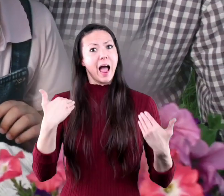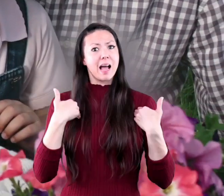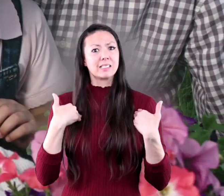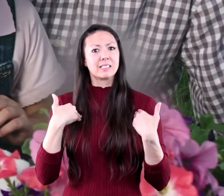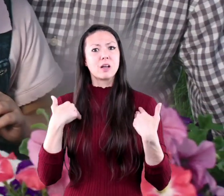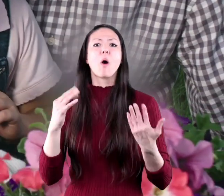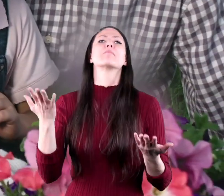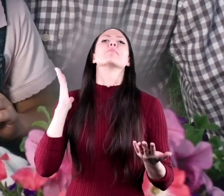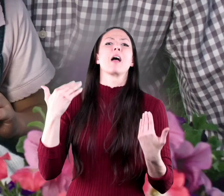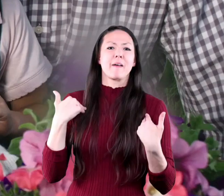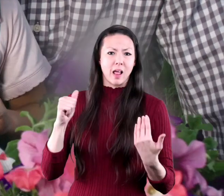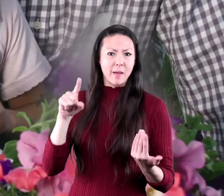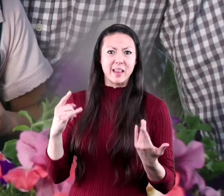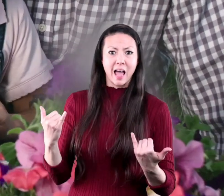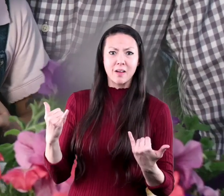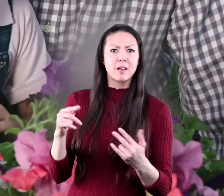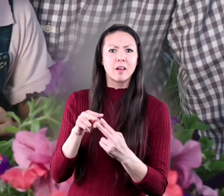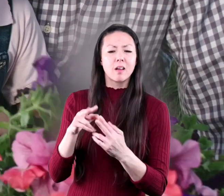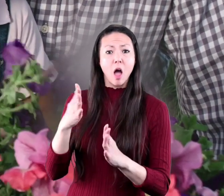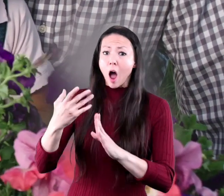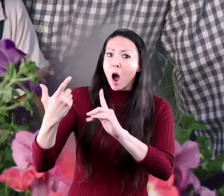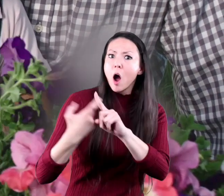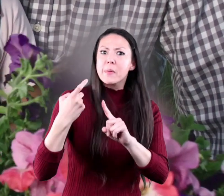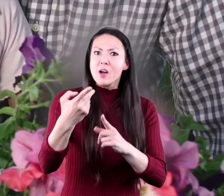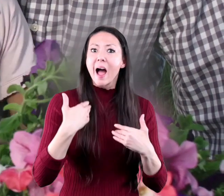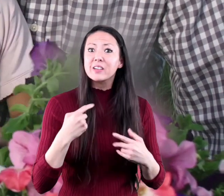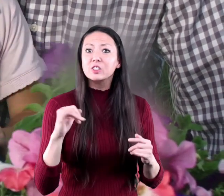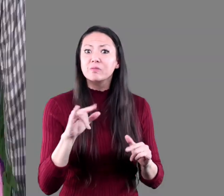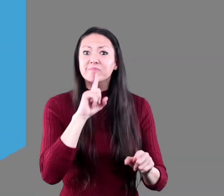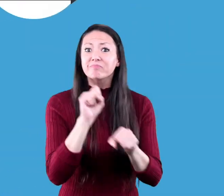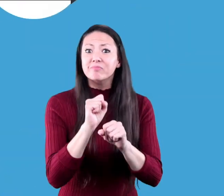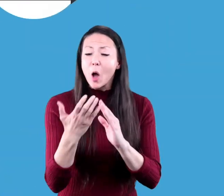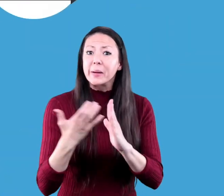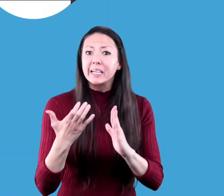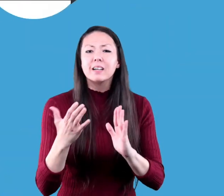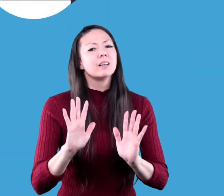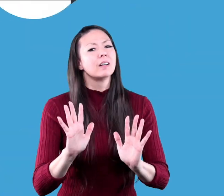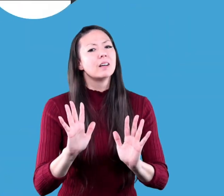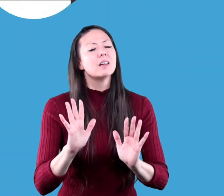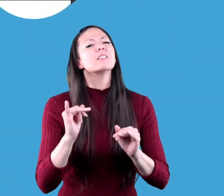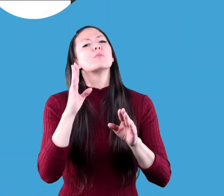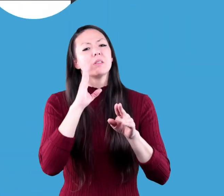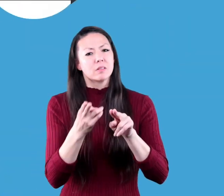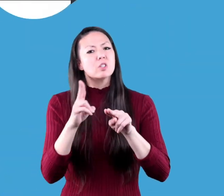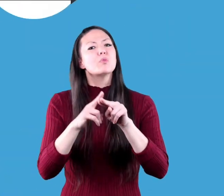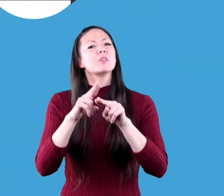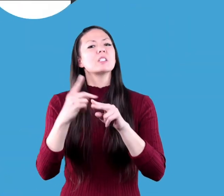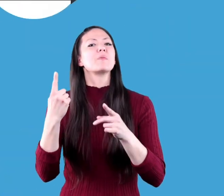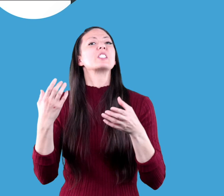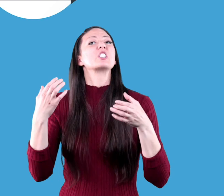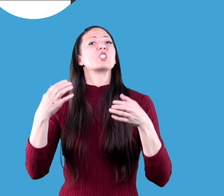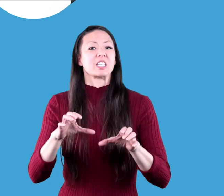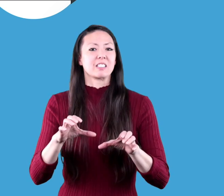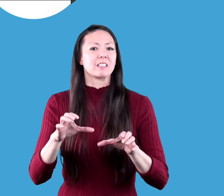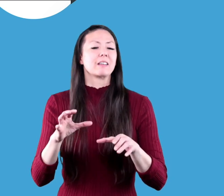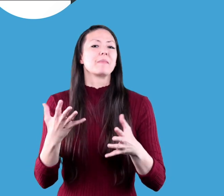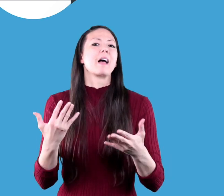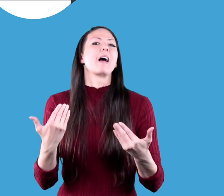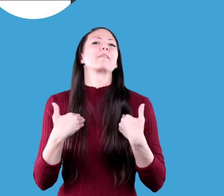has Alzheimer's that you will automatically have it too but it does increase someone's chances of getting it